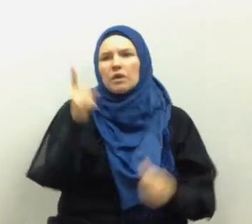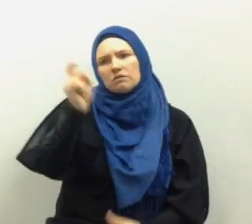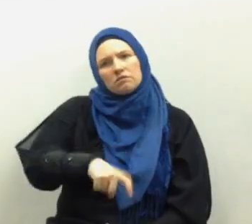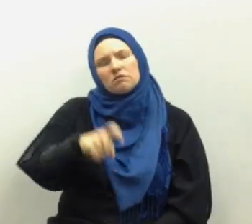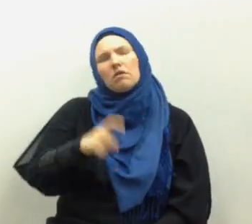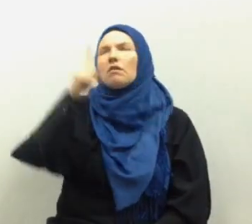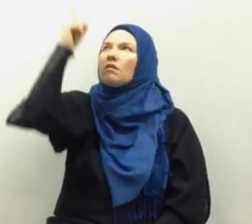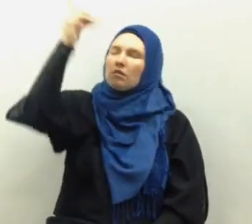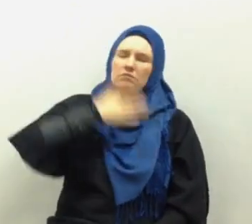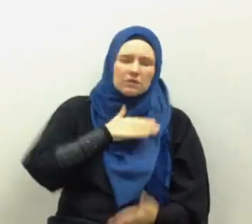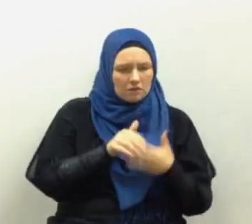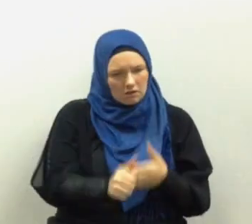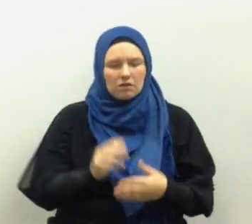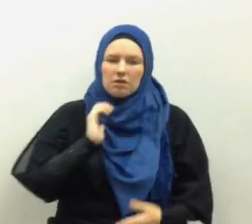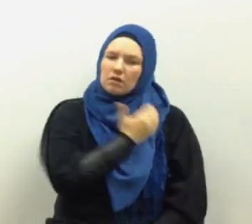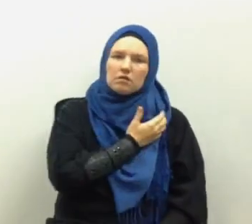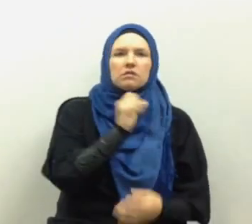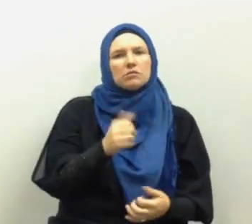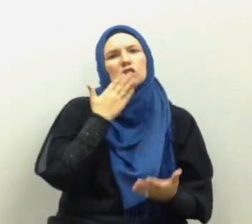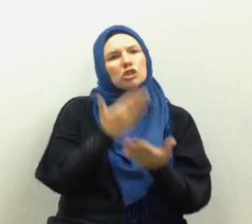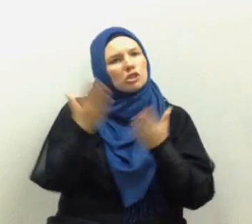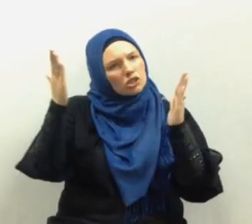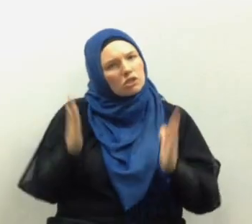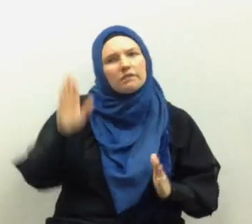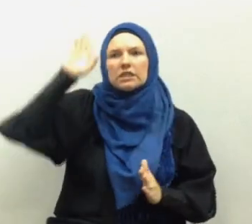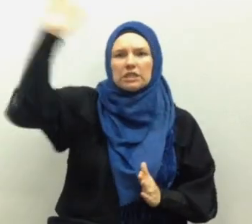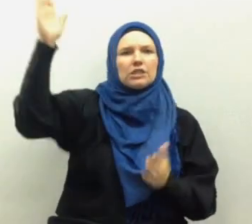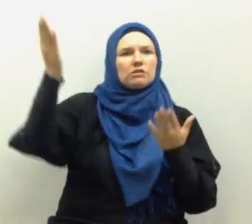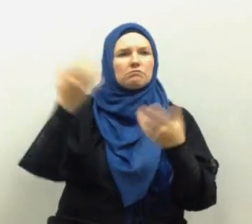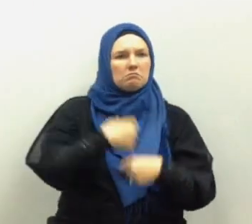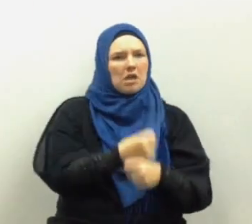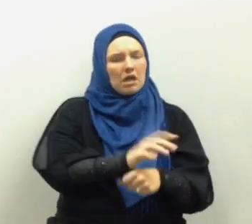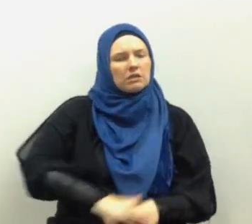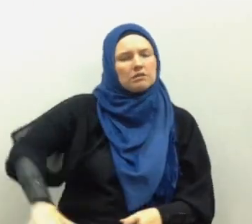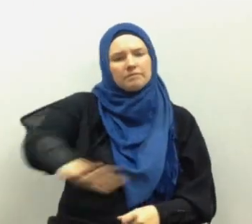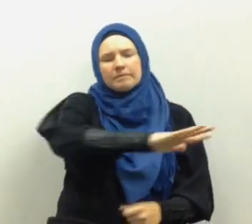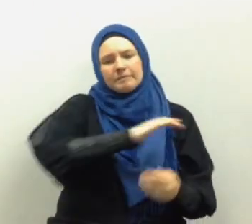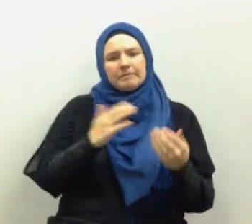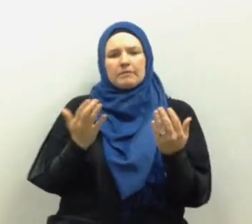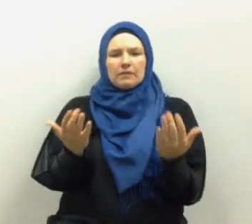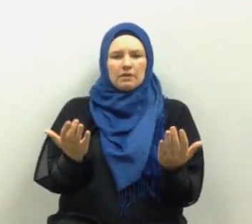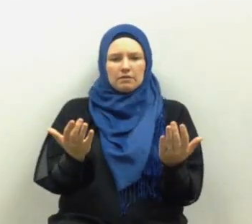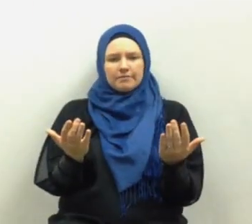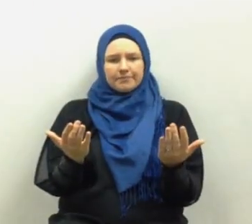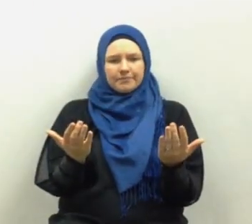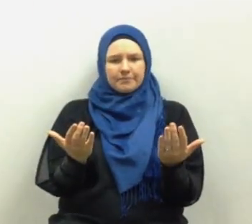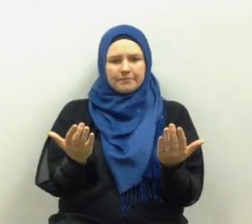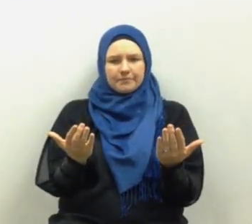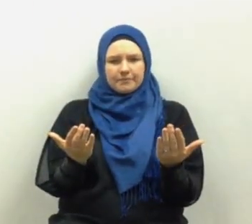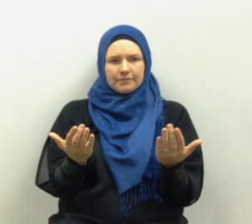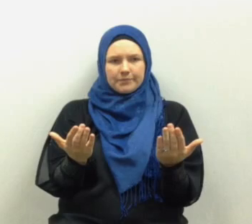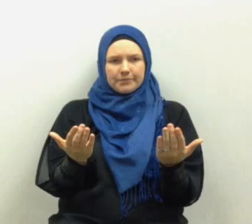need everybody may Allah guide us to be in the service of his creation allahum ahdina fee man hadeyte